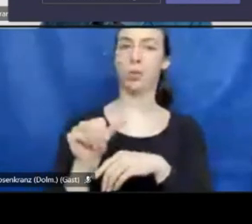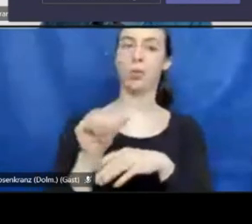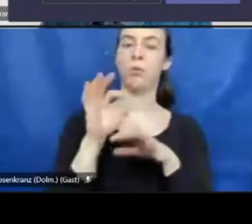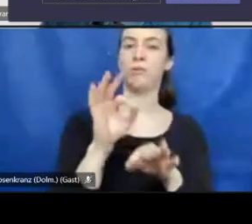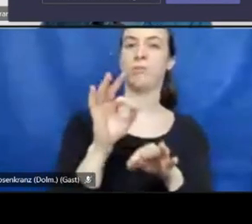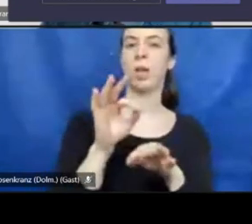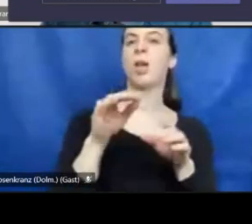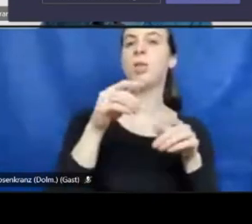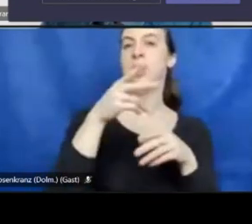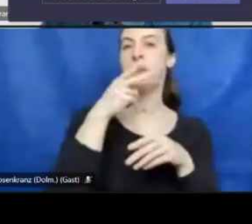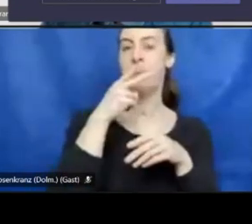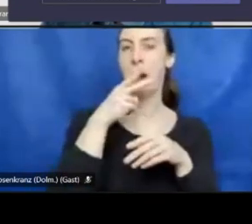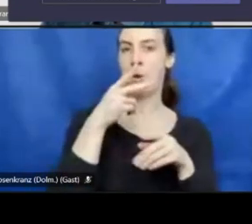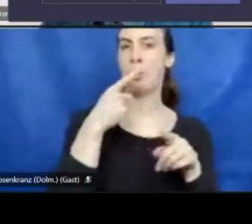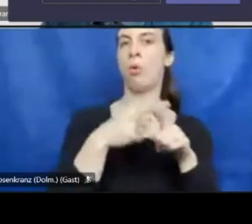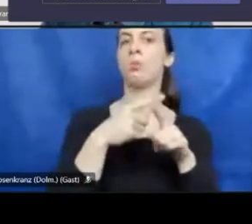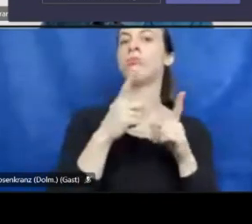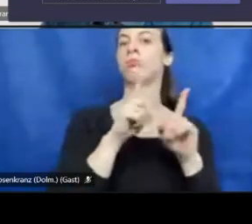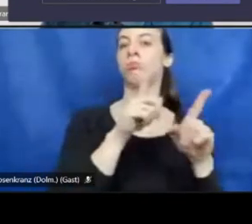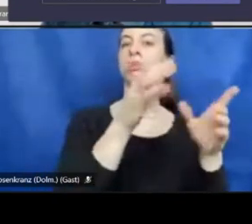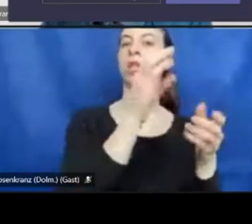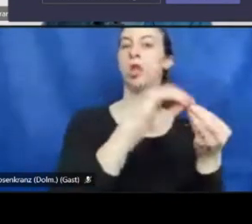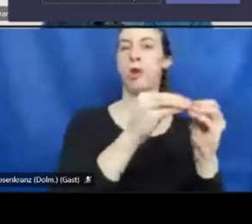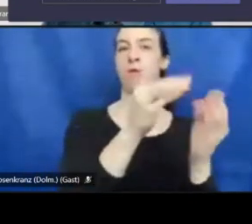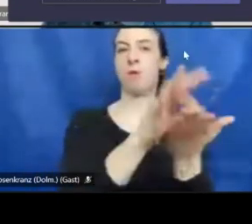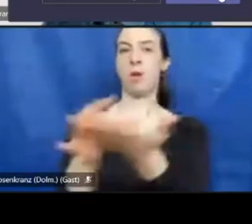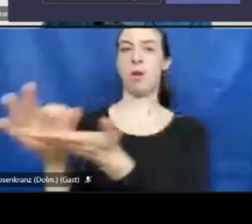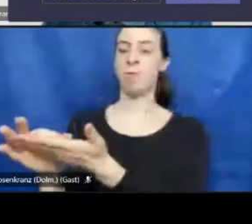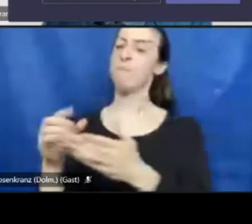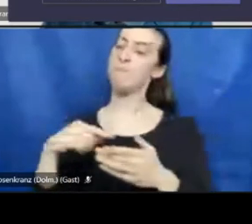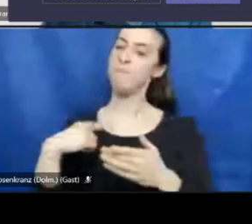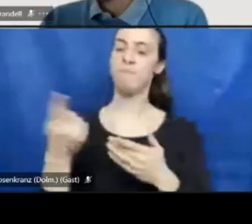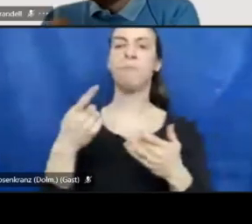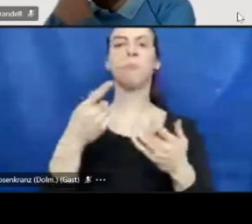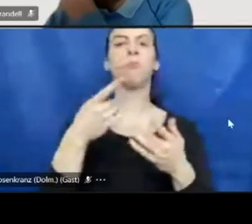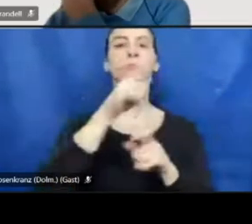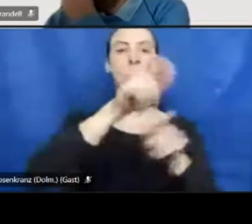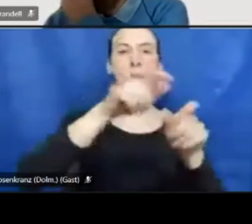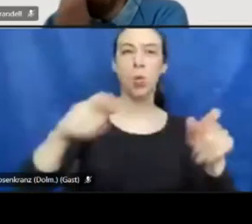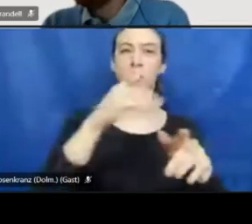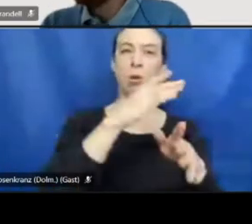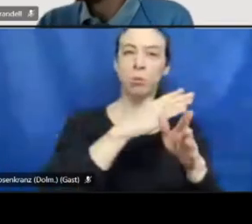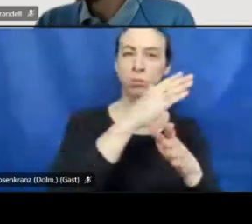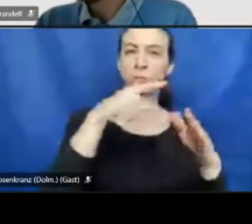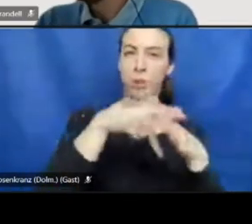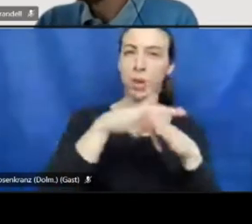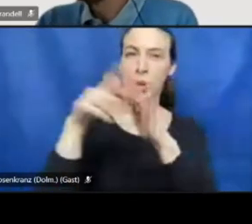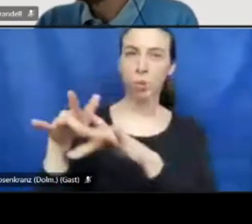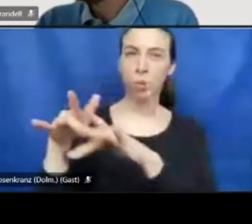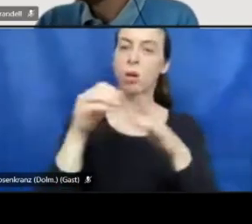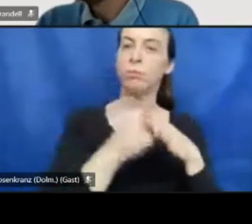and Stationery Shops. We enable individuals with disabilities to become